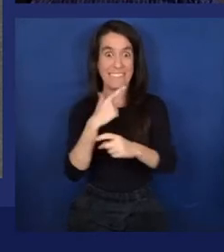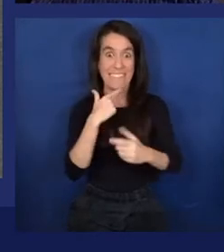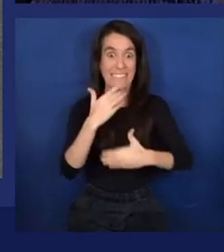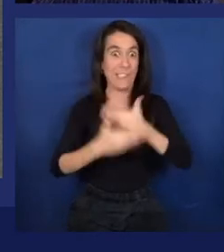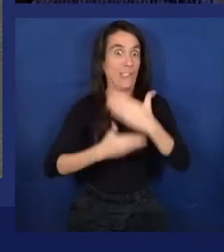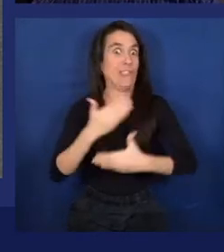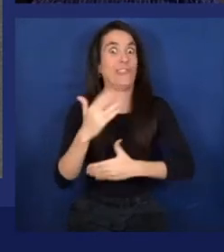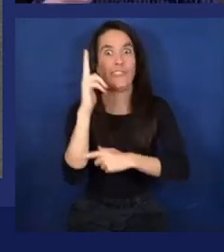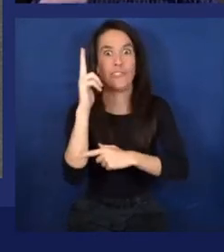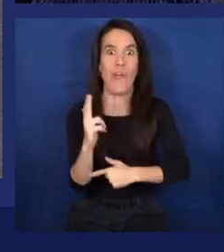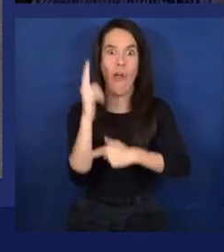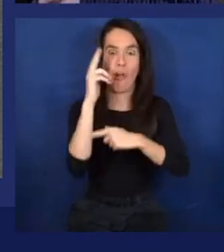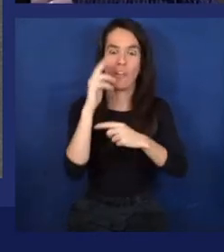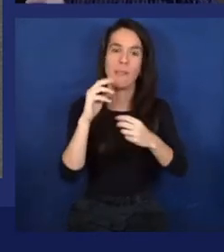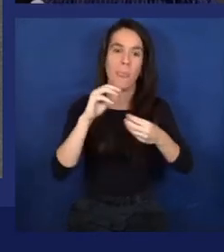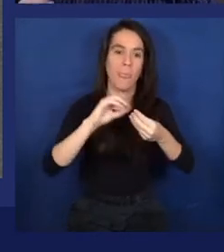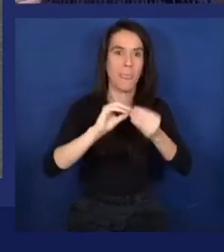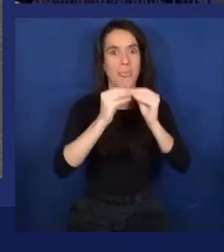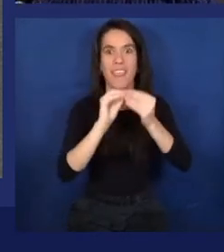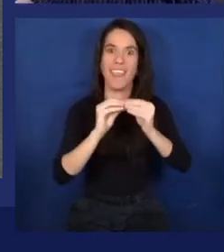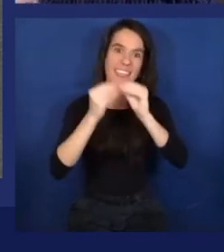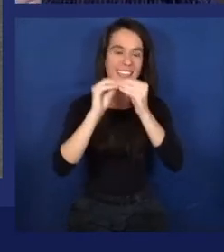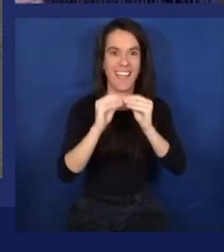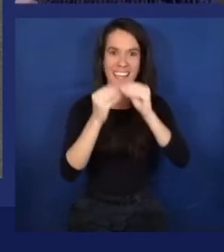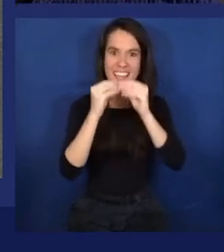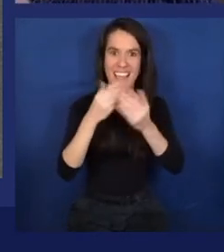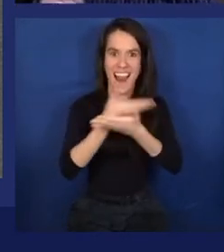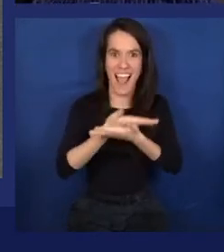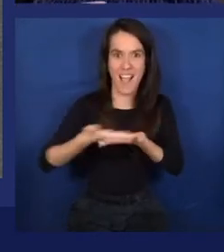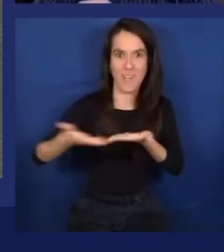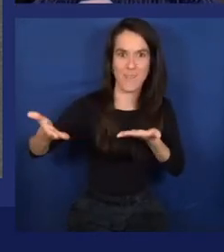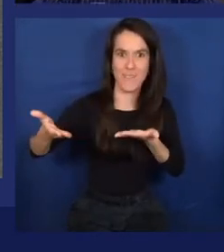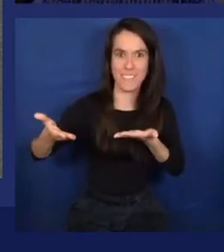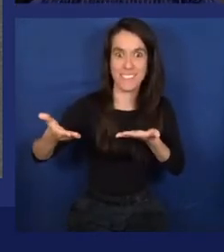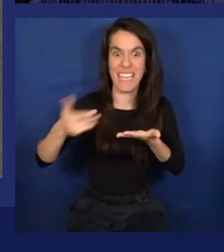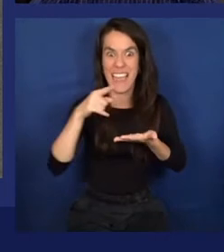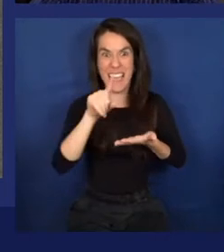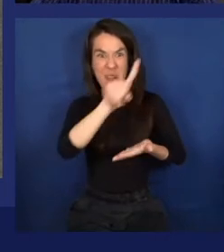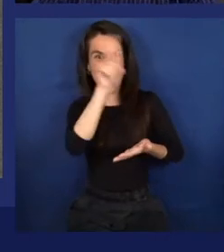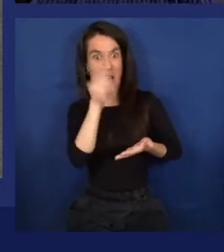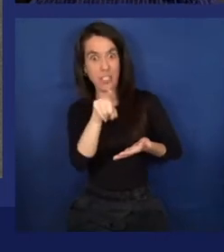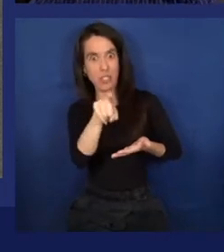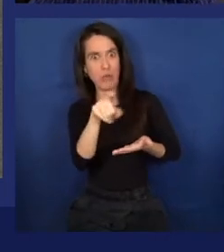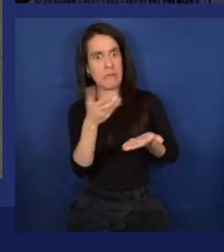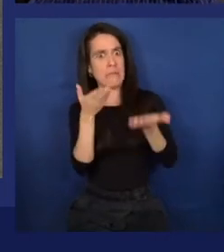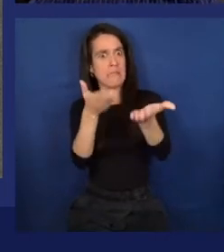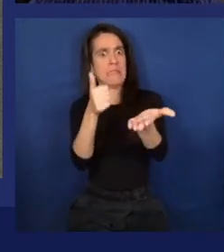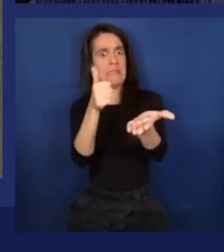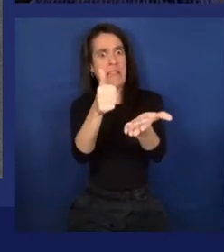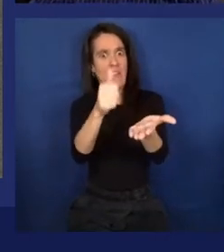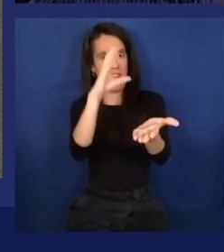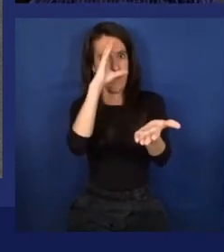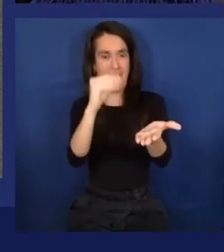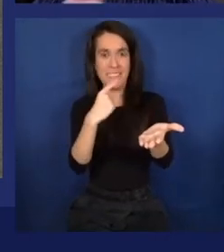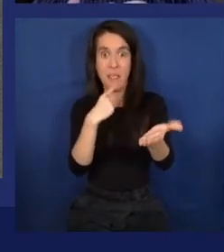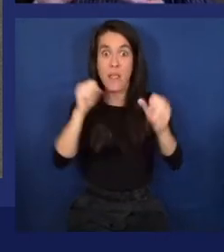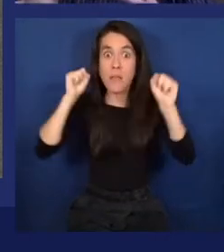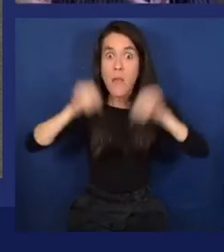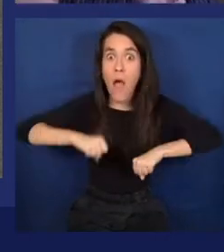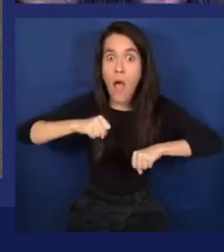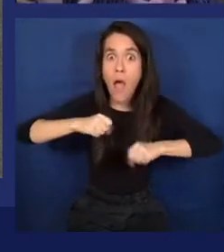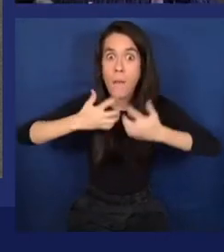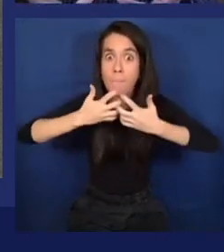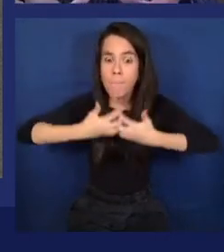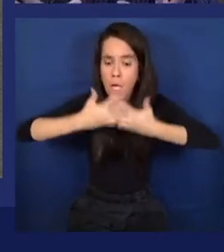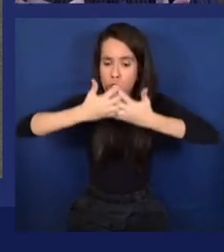programming languages. And already the question of can machines think is starting to surface. And that paper